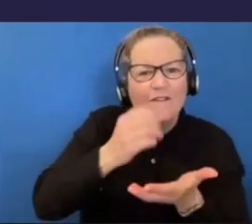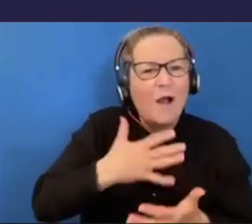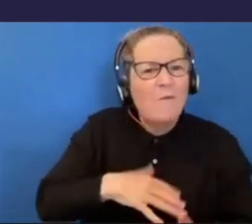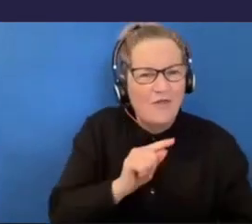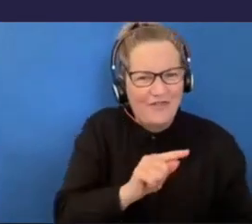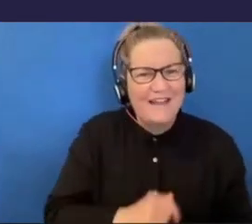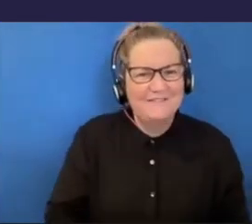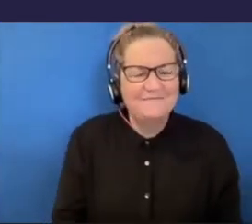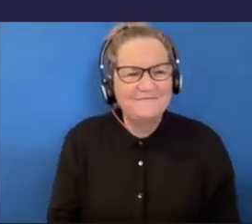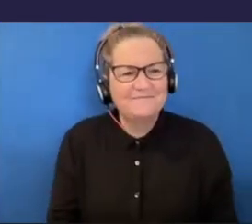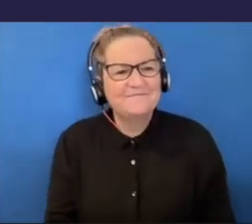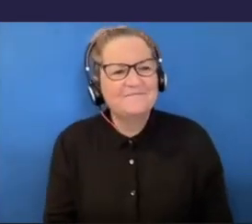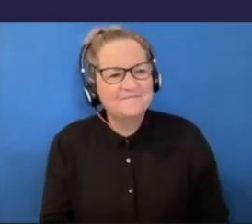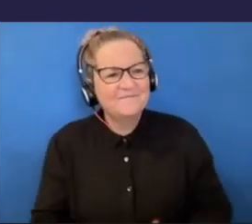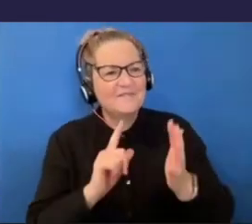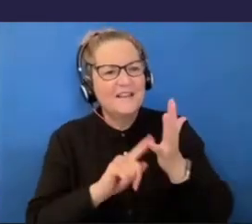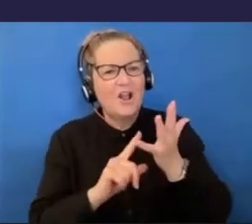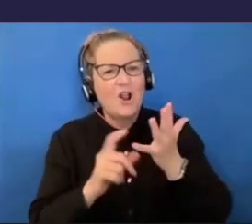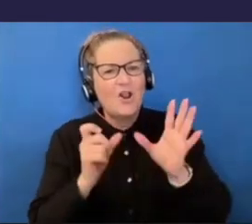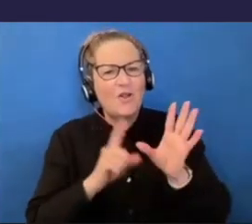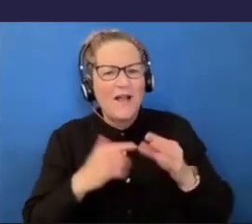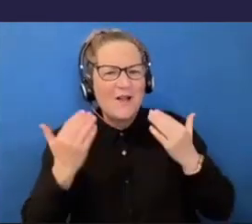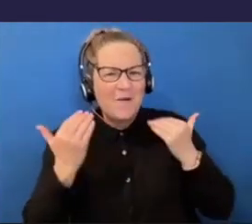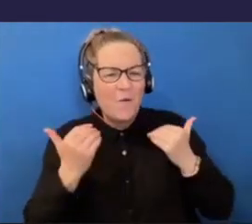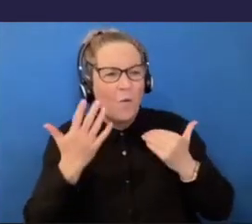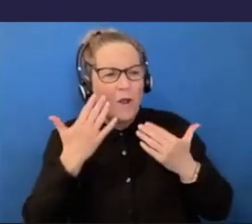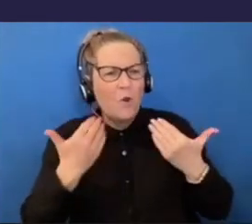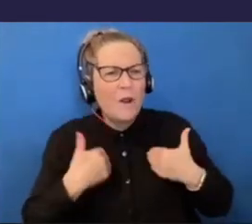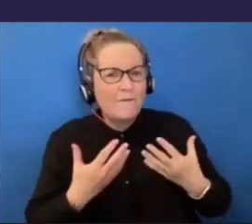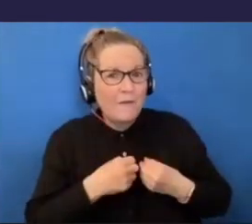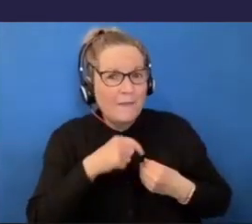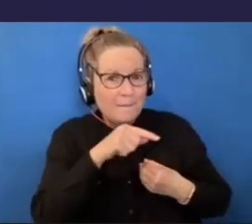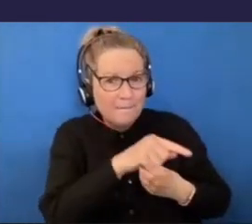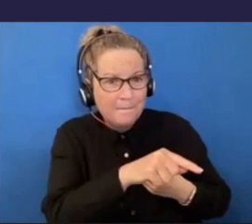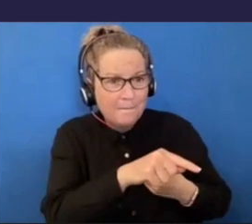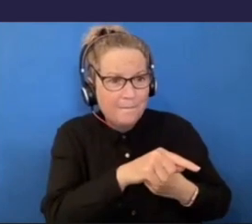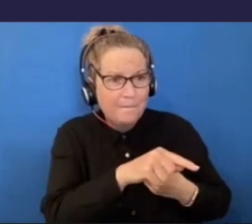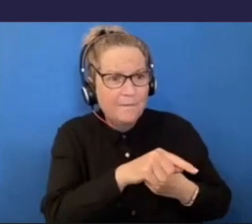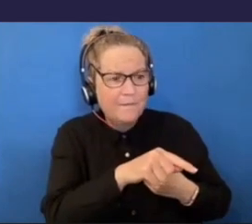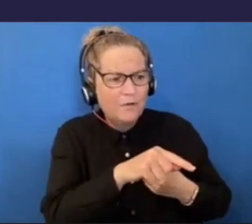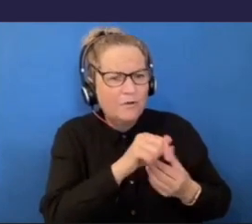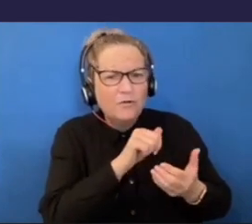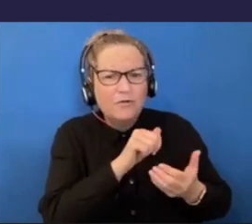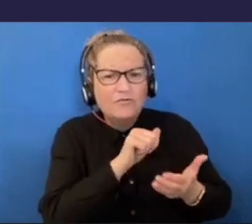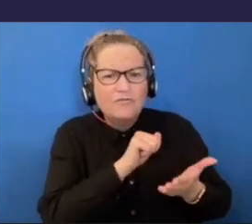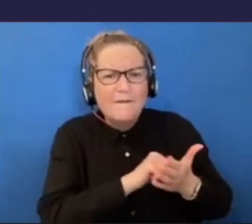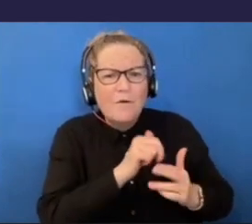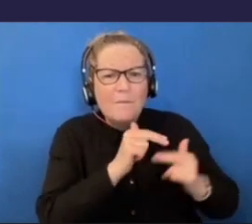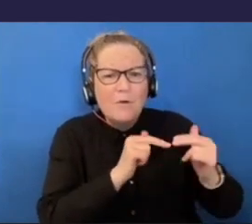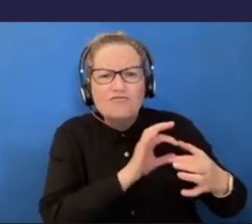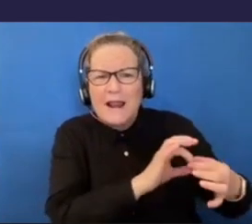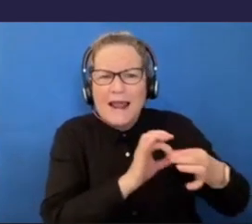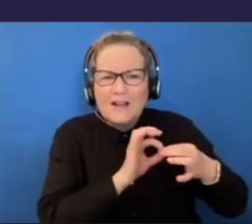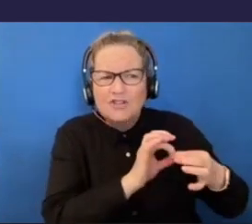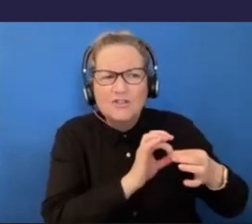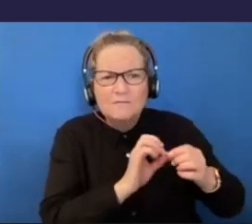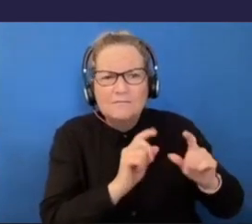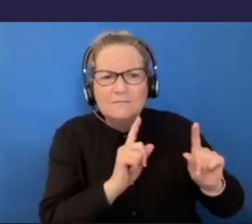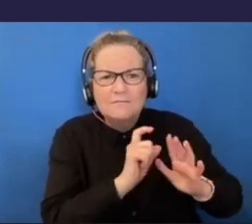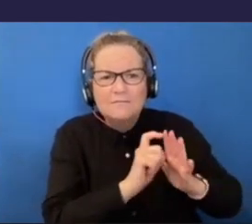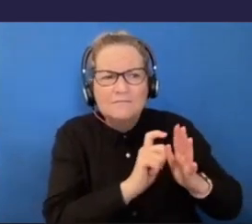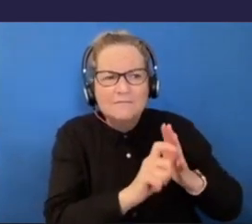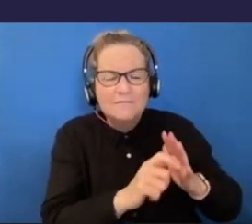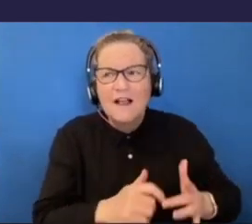kind of things were like important when you were living with Jake for you to kind of like build a relationship with him? I feel like we